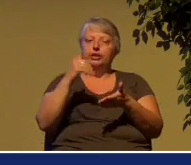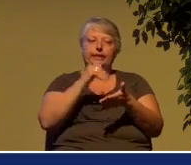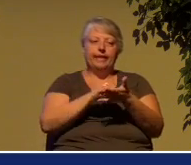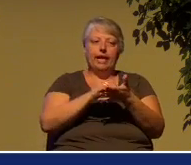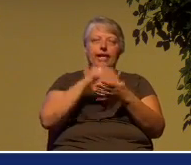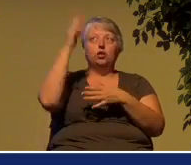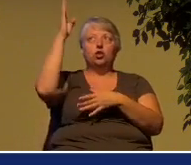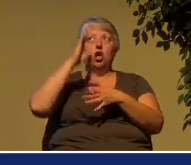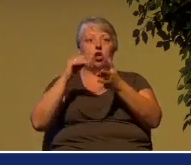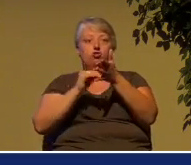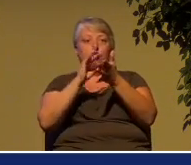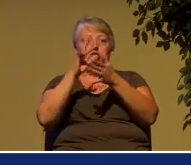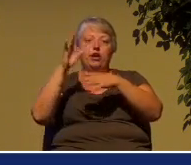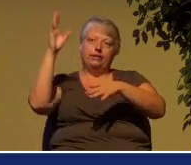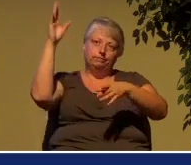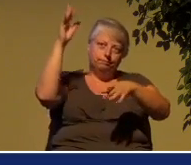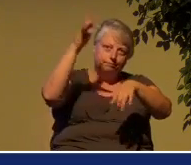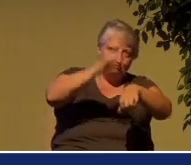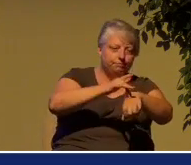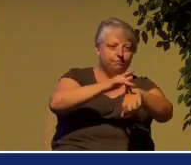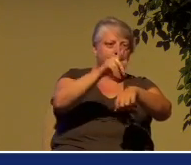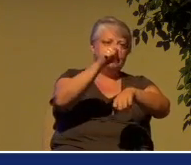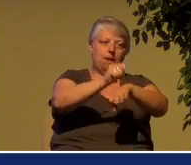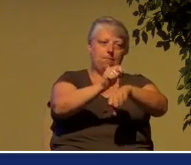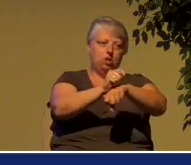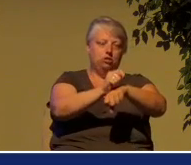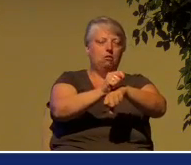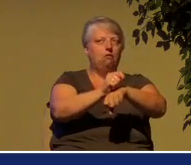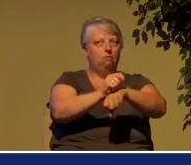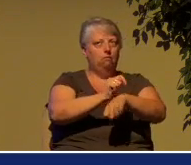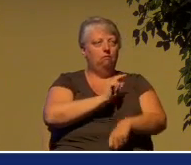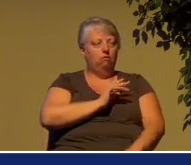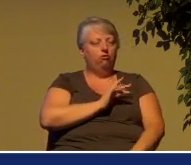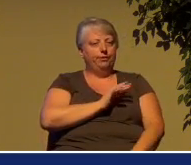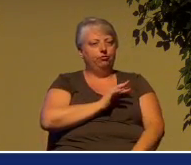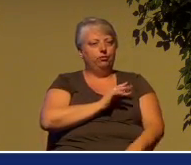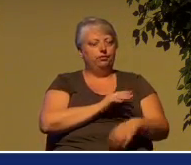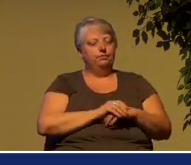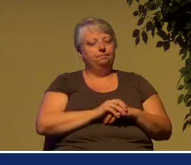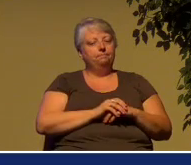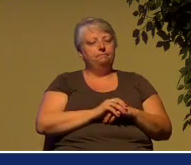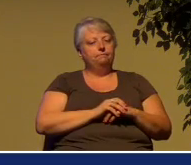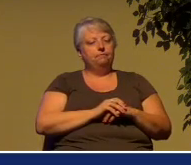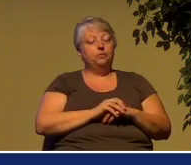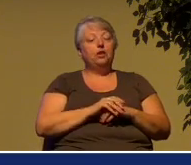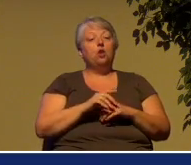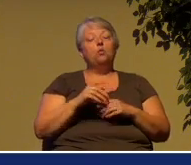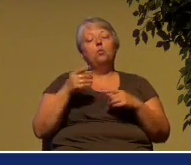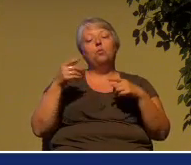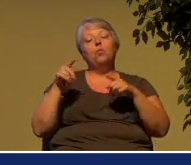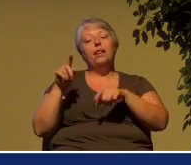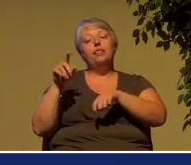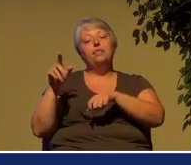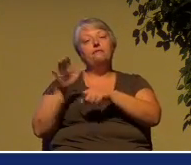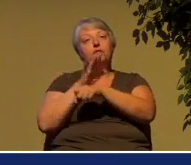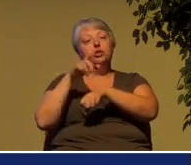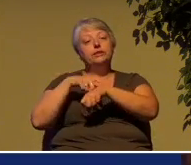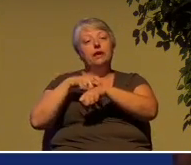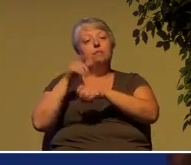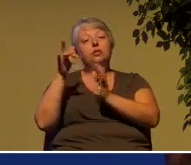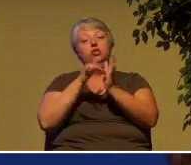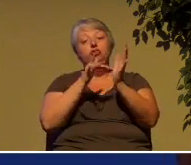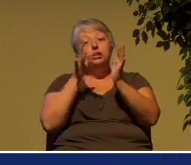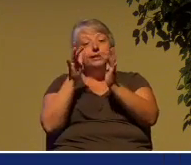returned to the temple. Very interesting thing. And when in the fullness of time, Jesus came,